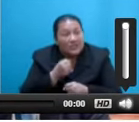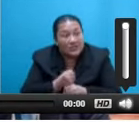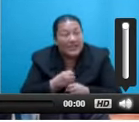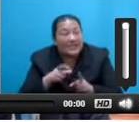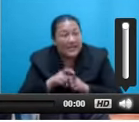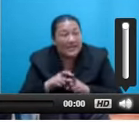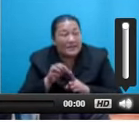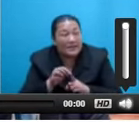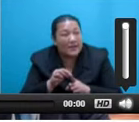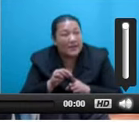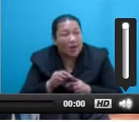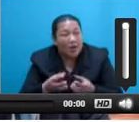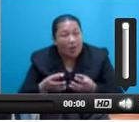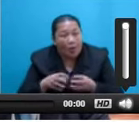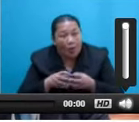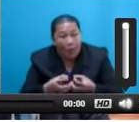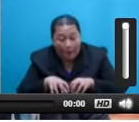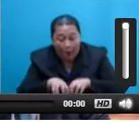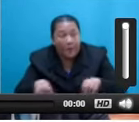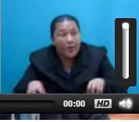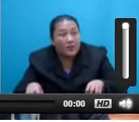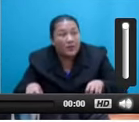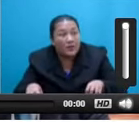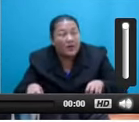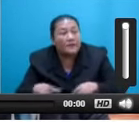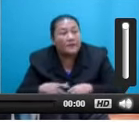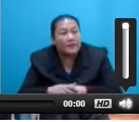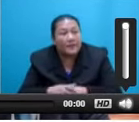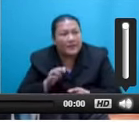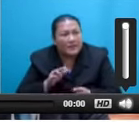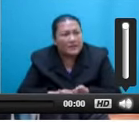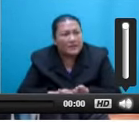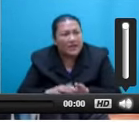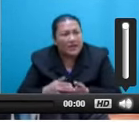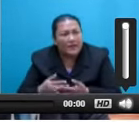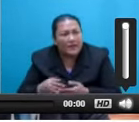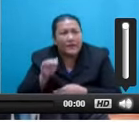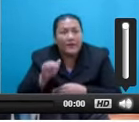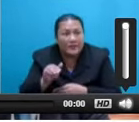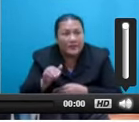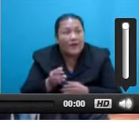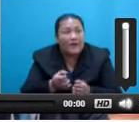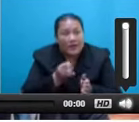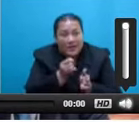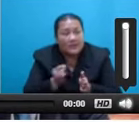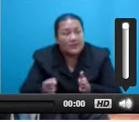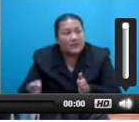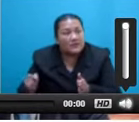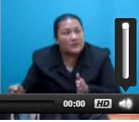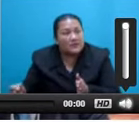industry is on the rise, which is a positive sign for the future of this agro-based industry. That being so,